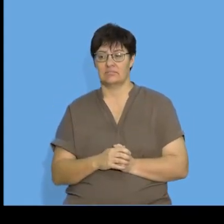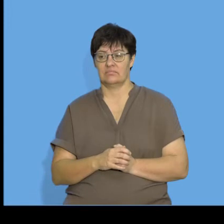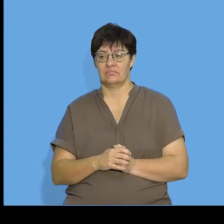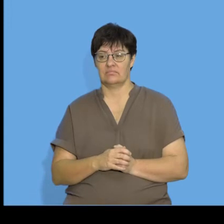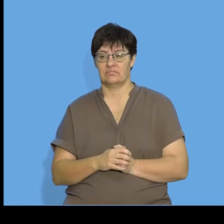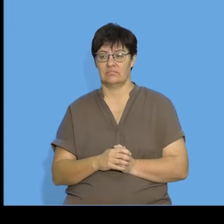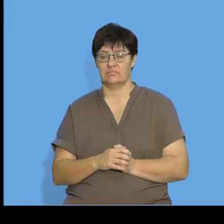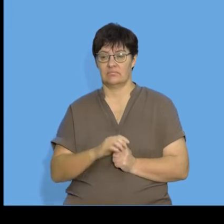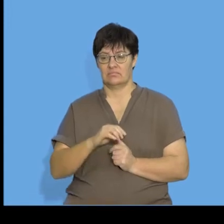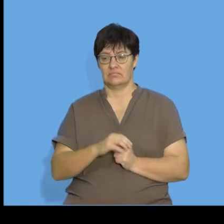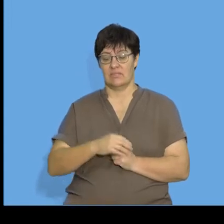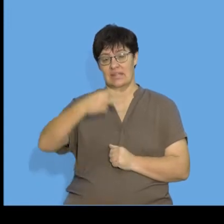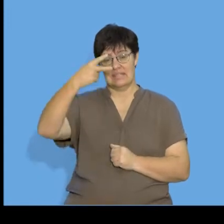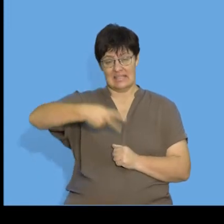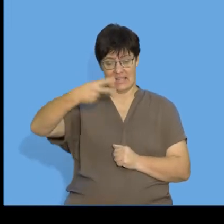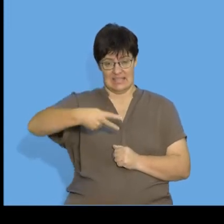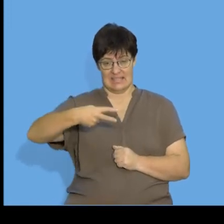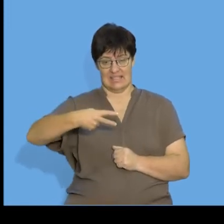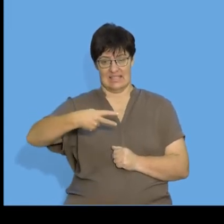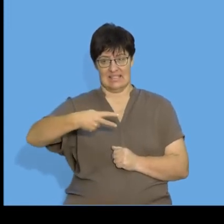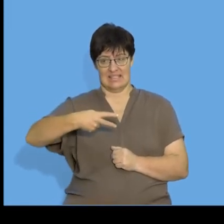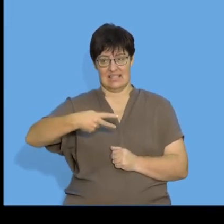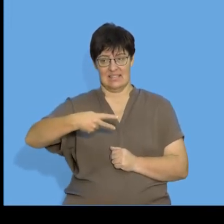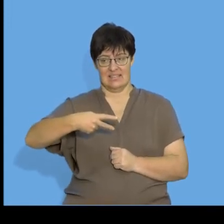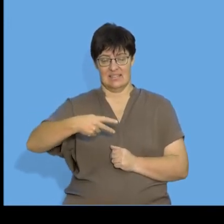the second